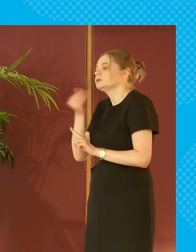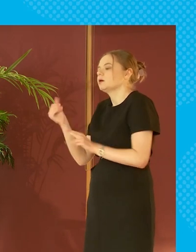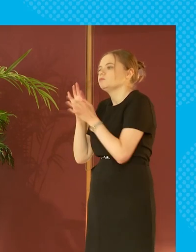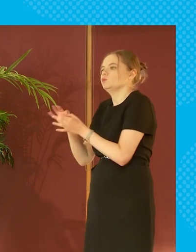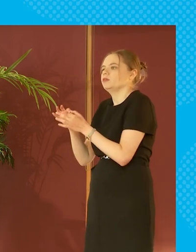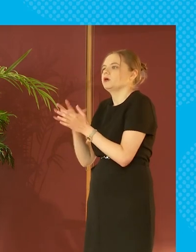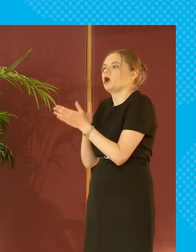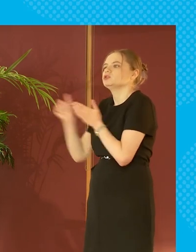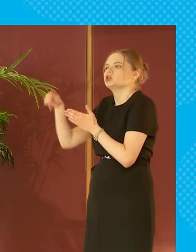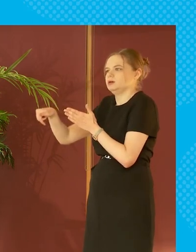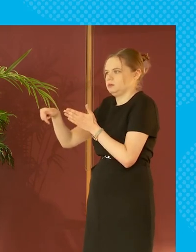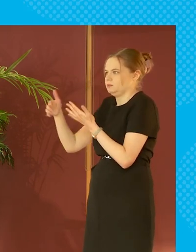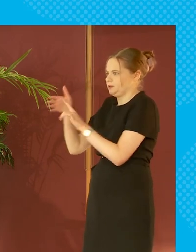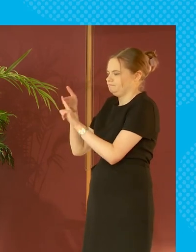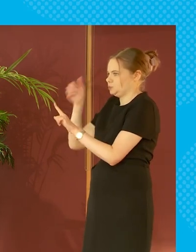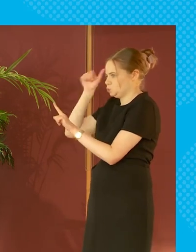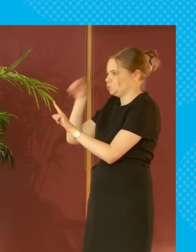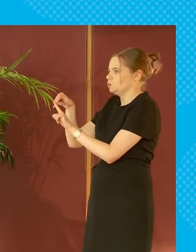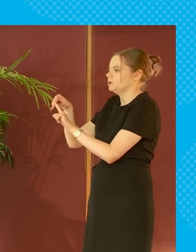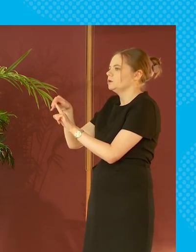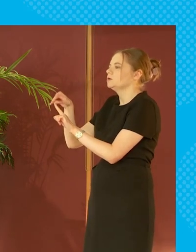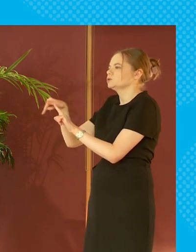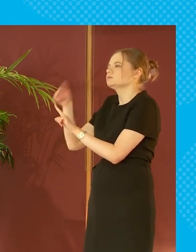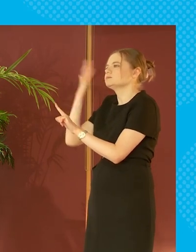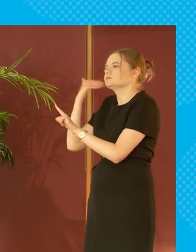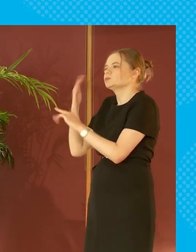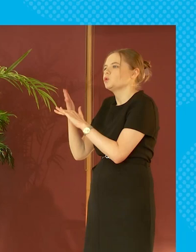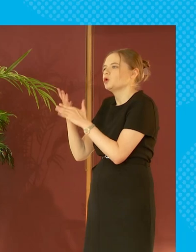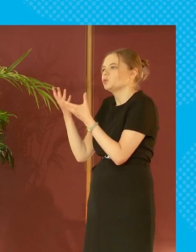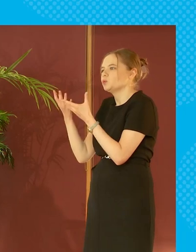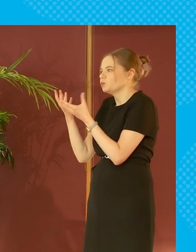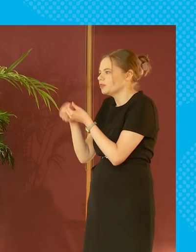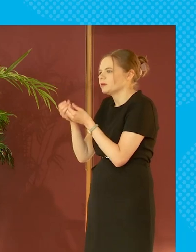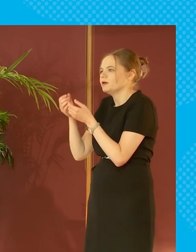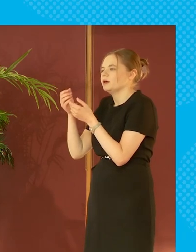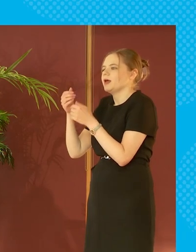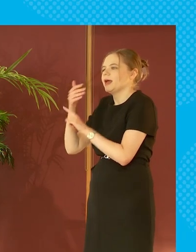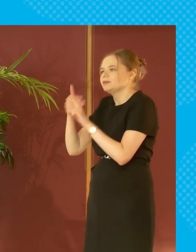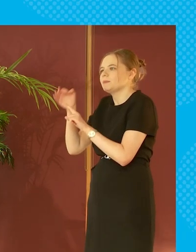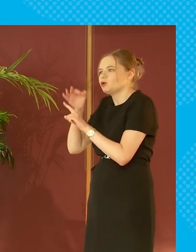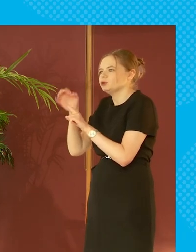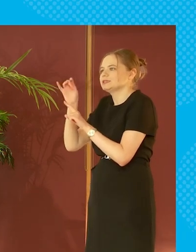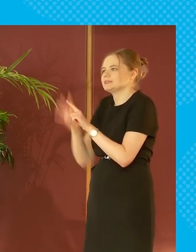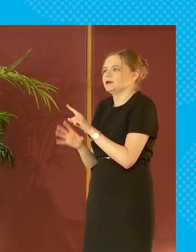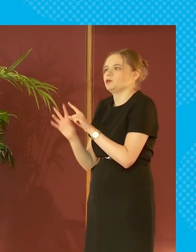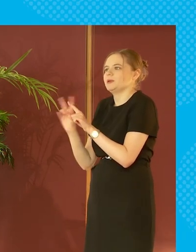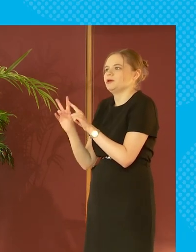issues as well and we fully acknowledge that and we had the case where we worked with quite a lot of ethnic minority single parents